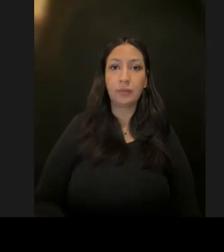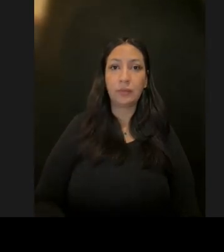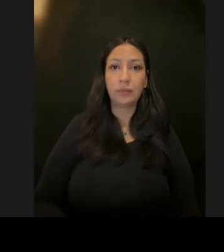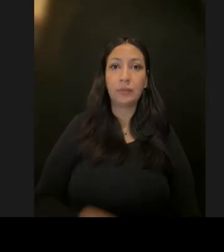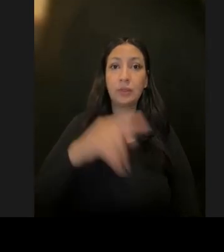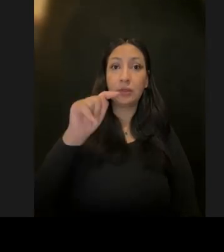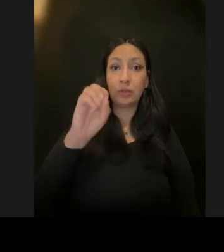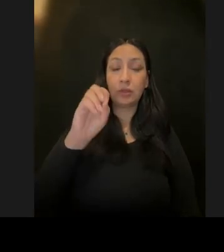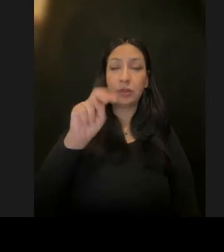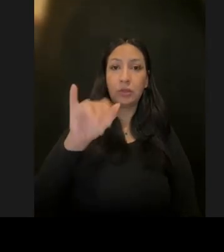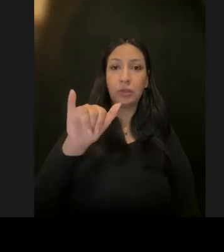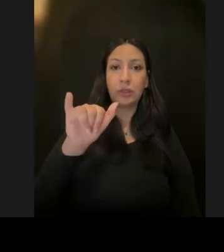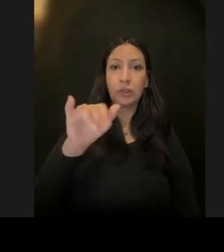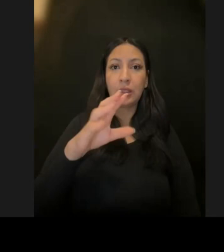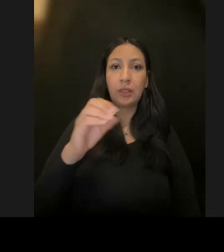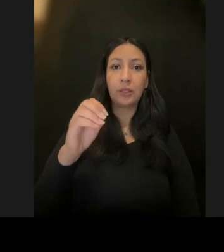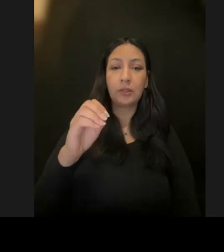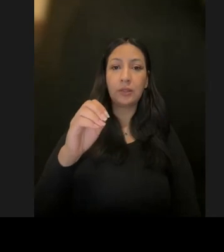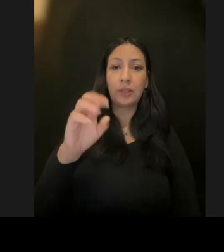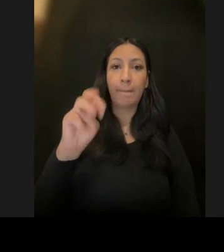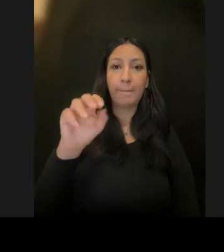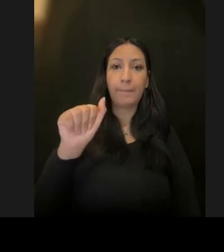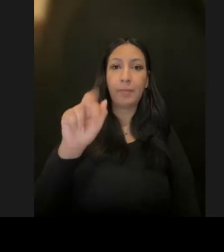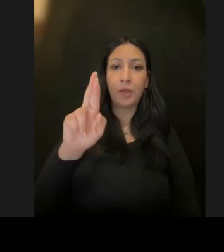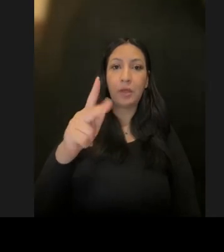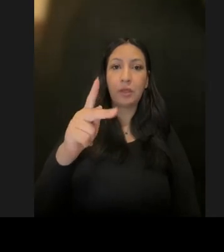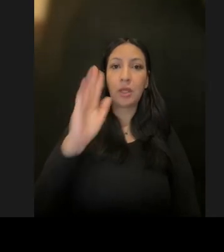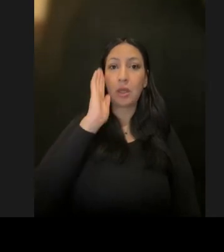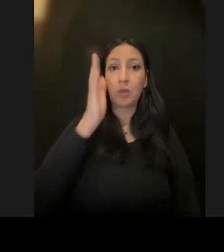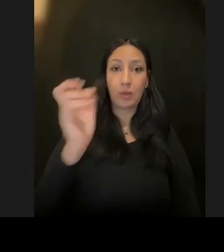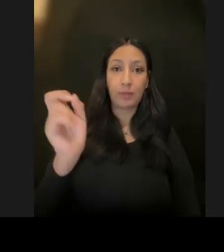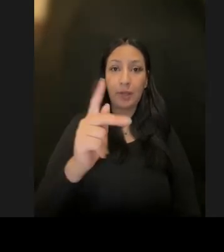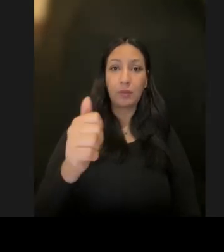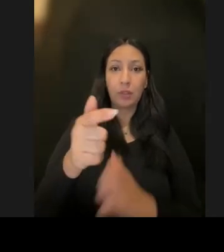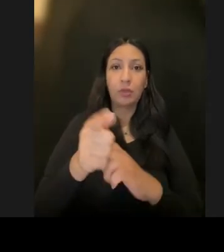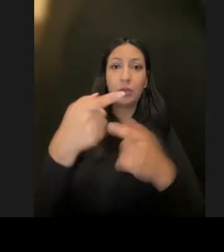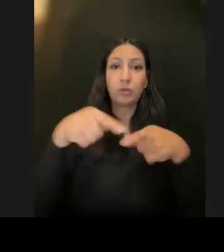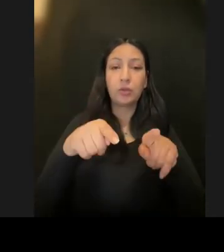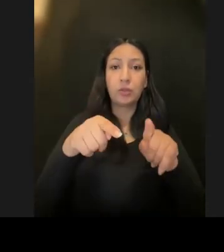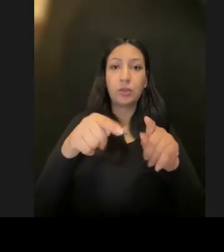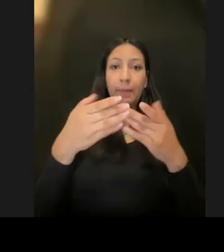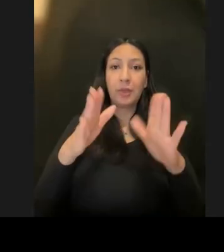Tony and Mark, we will come back to you during the public comment period.